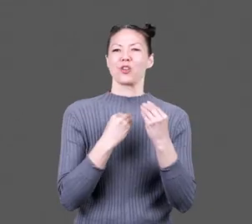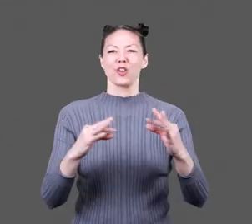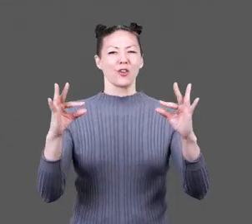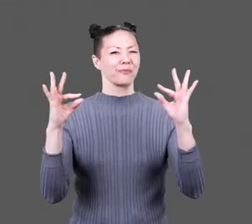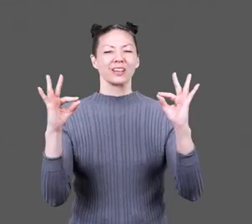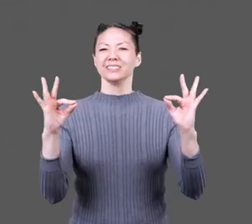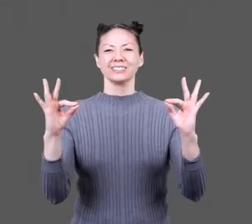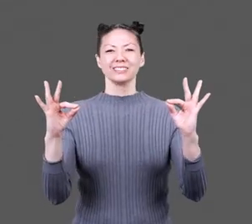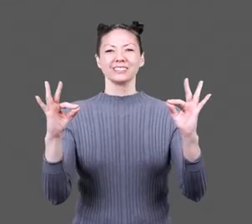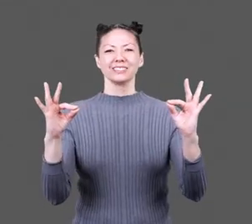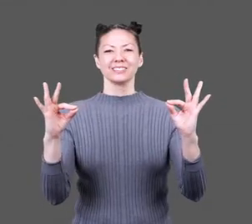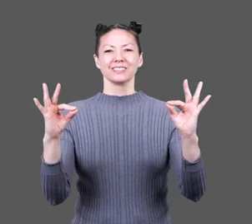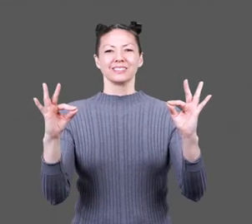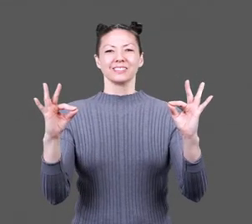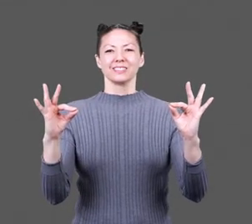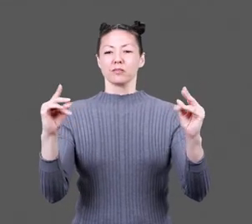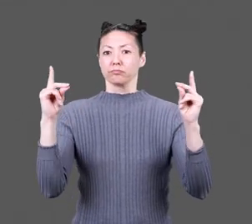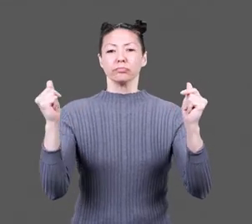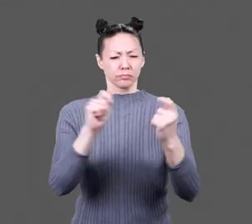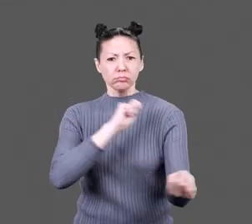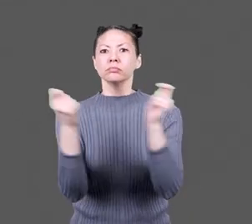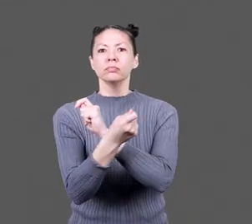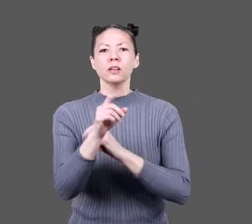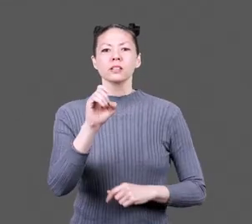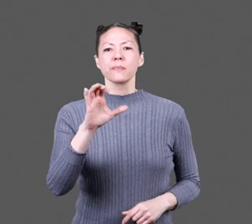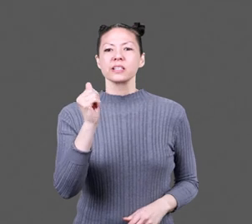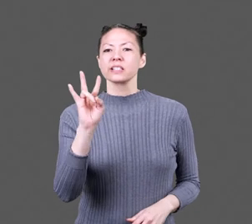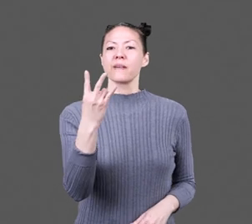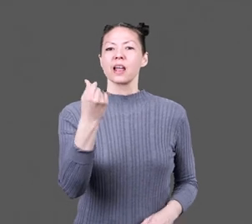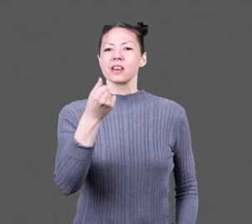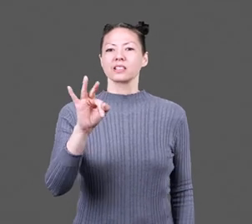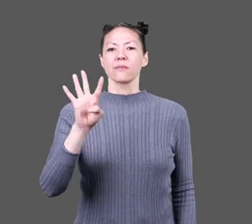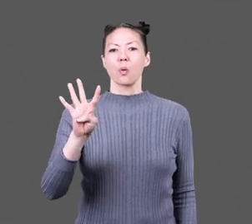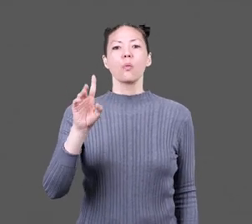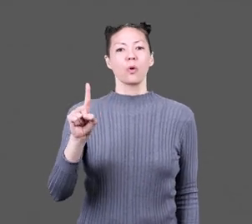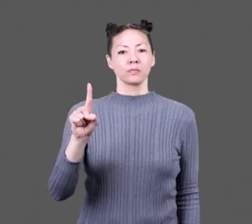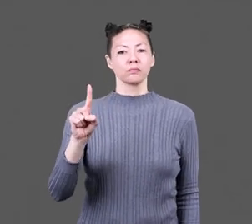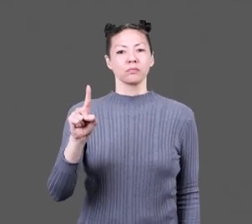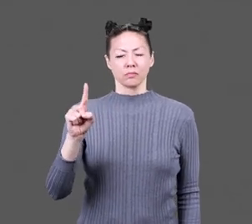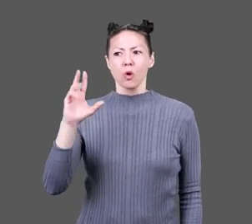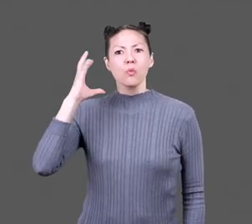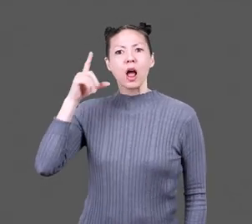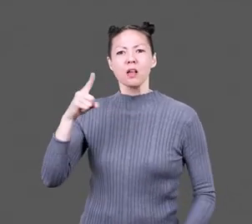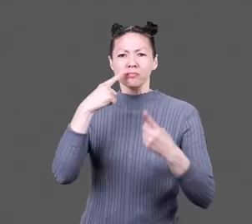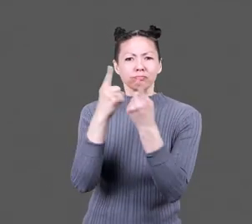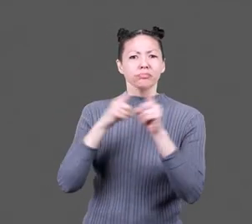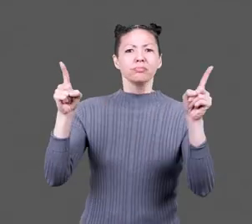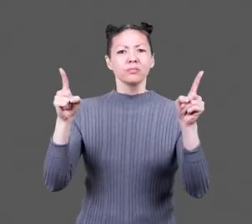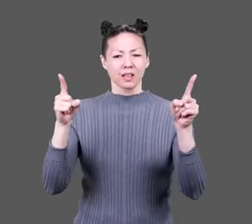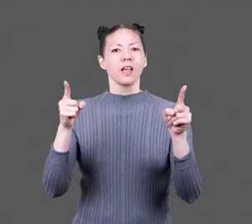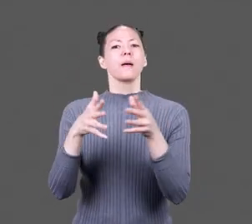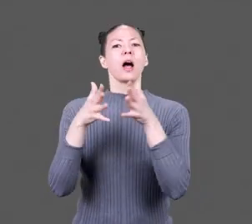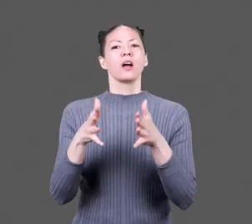bright, and beautiful. All that changed on December 7th, 1941. We heard the radio